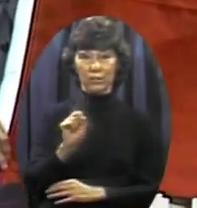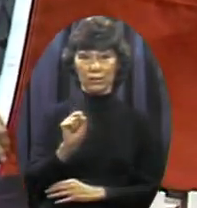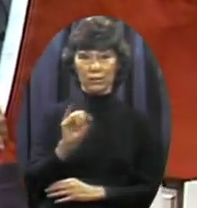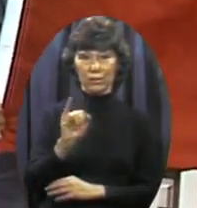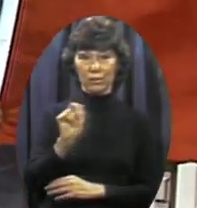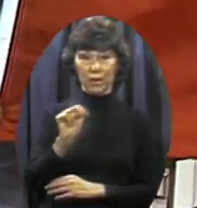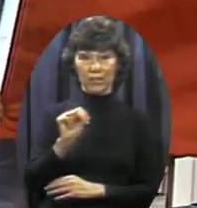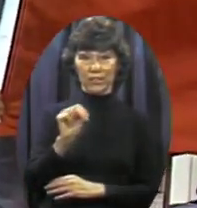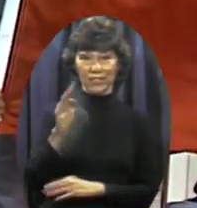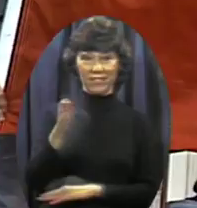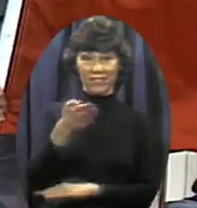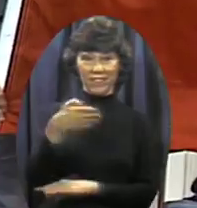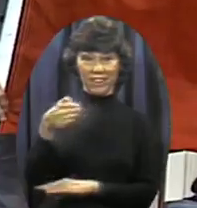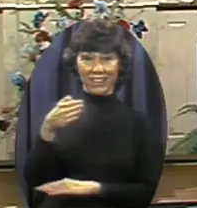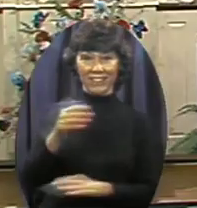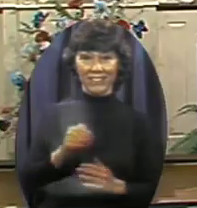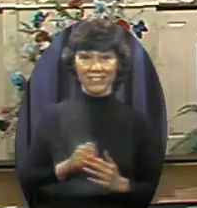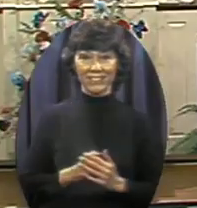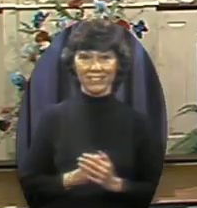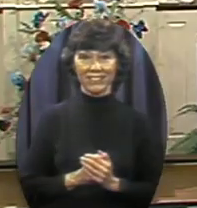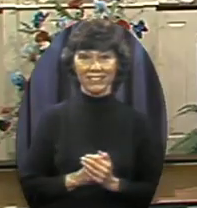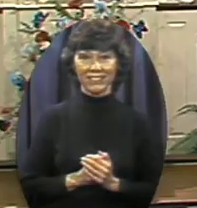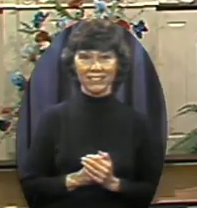The hammer and the sickle